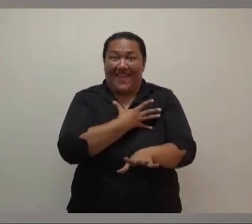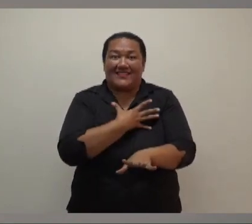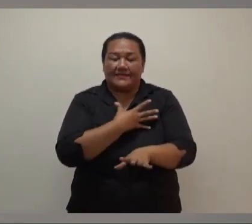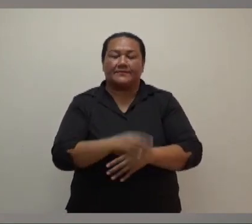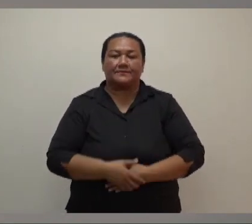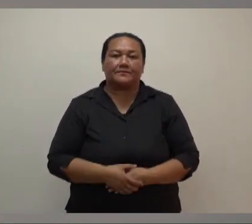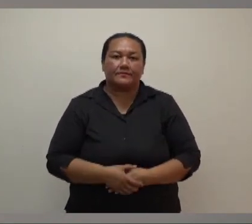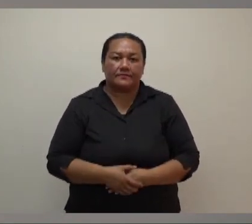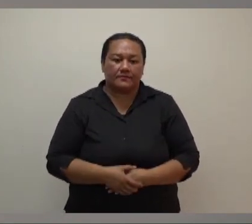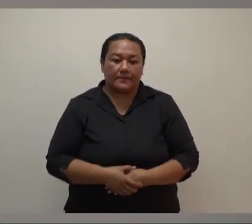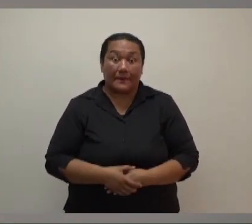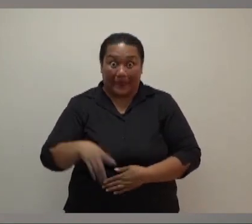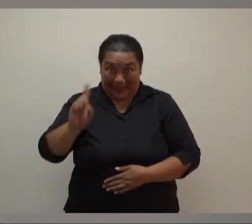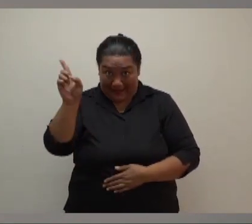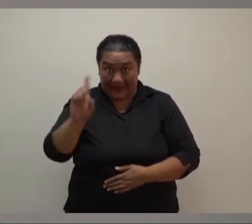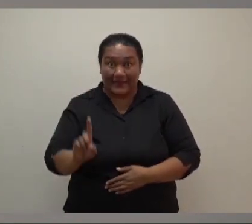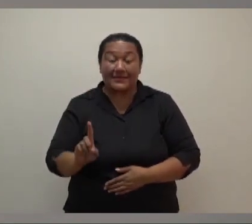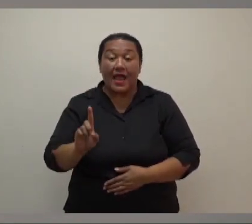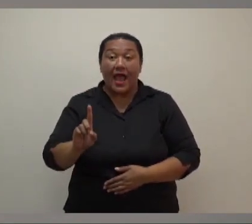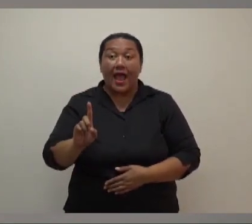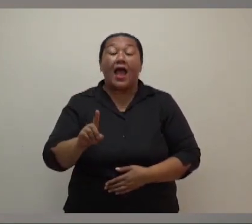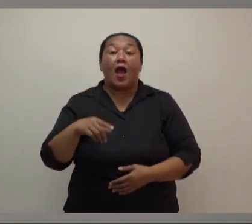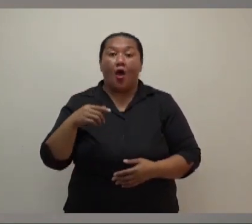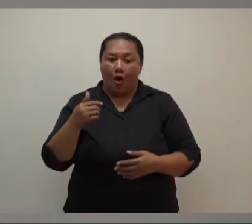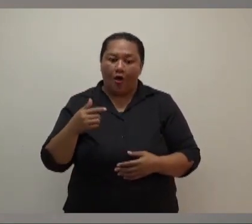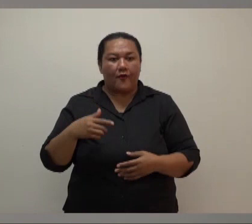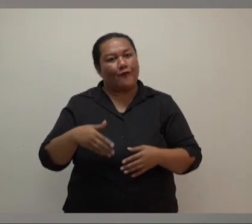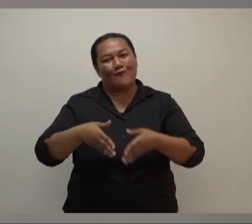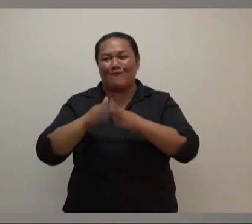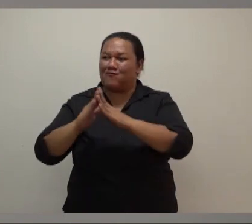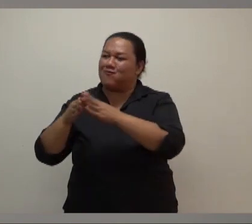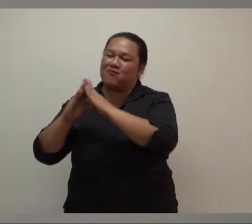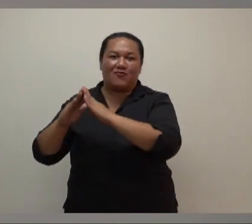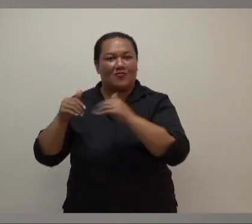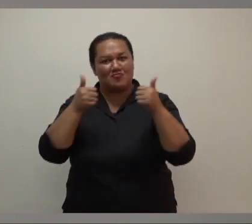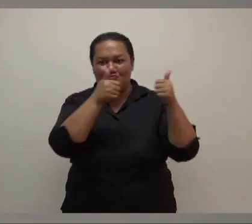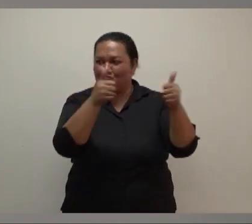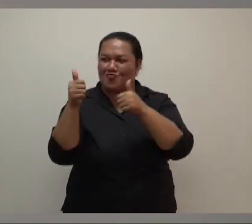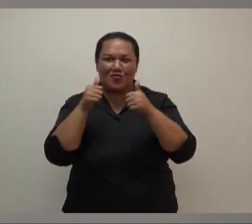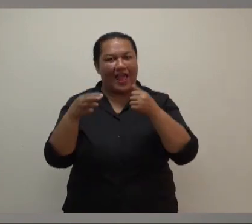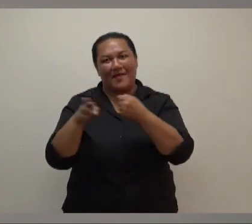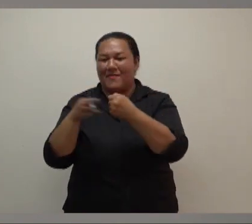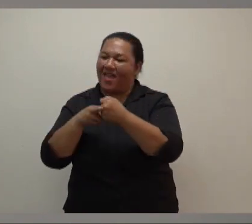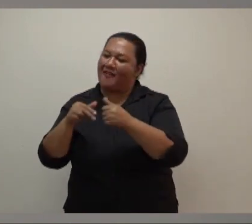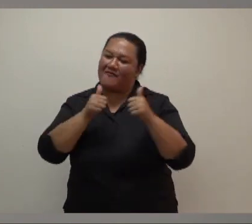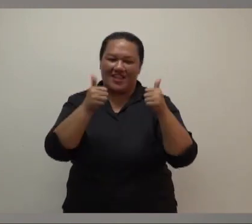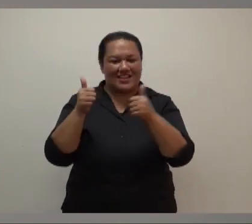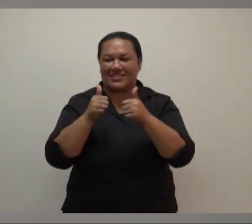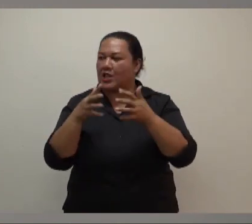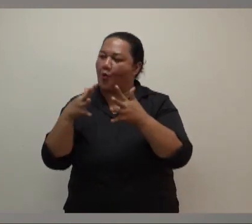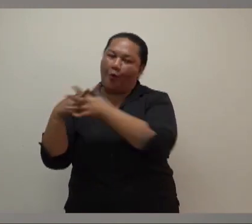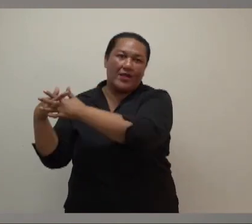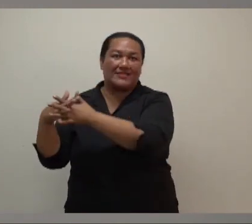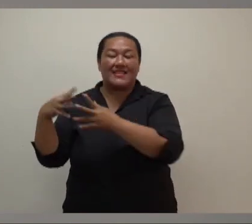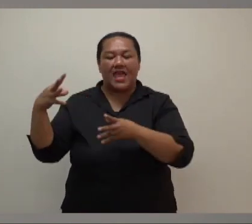Power or electricity has been completely restored in the northern and central divisions, with urgent work underway to get back power